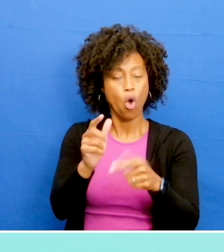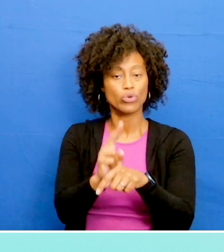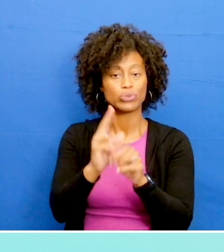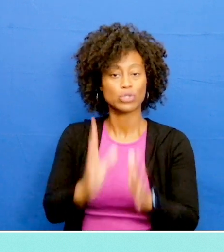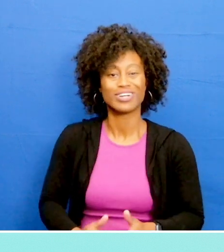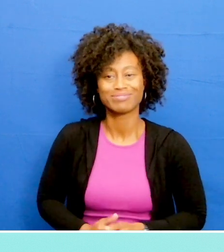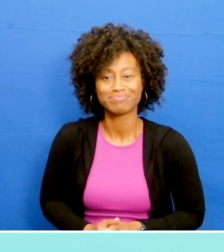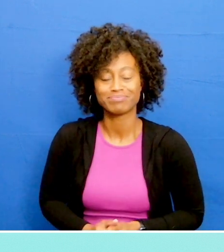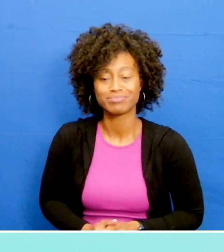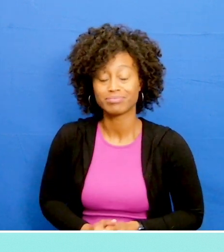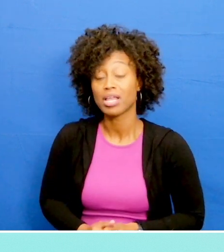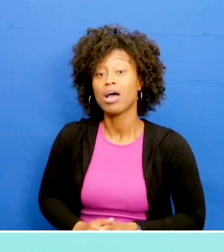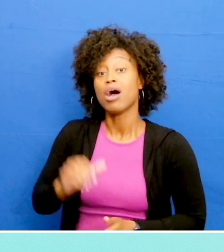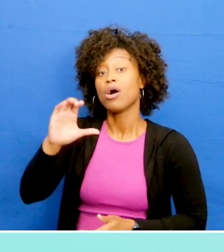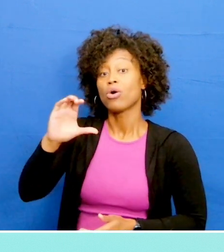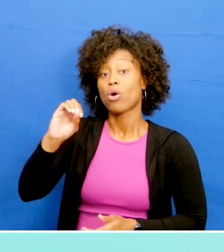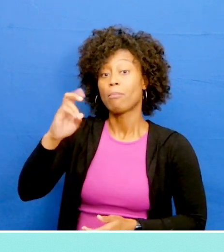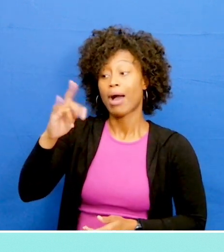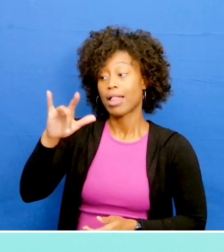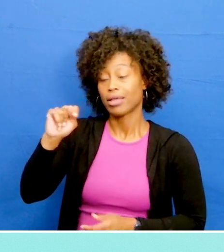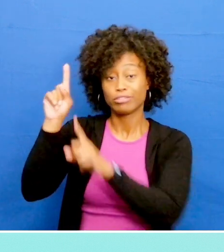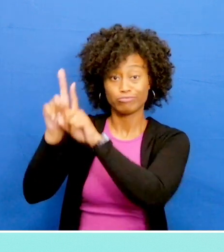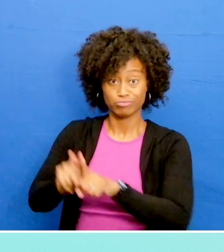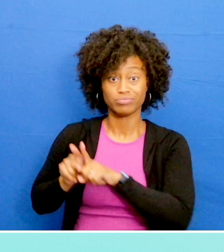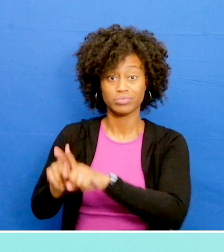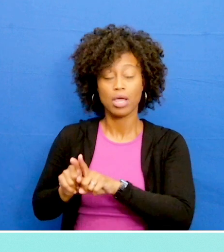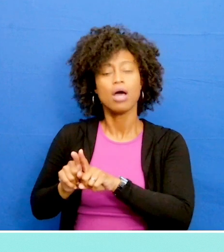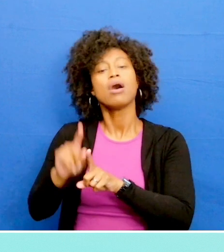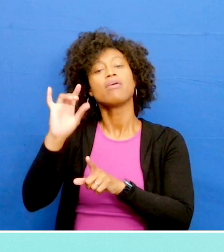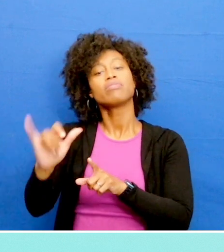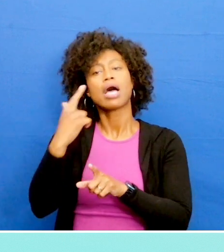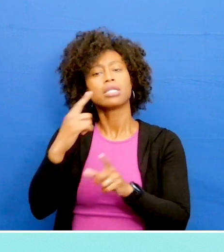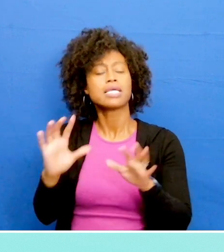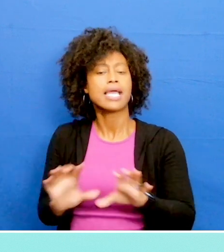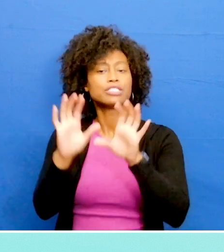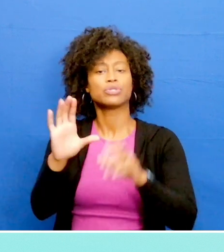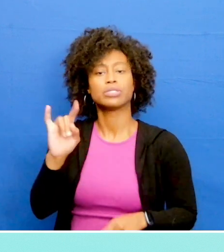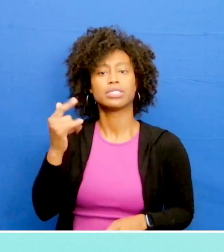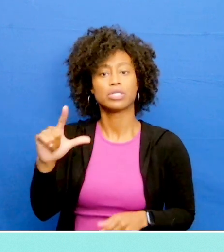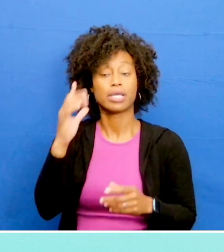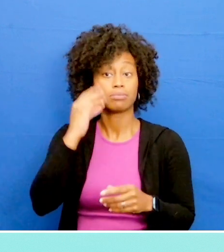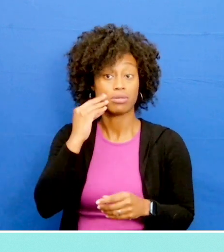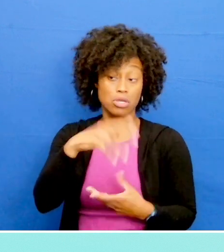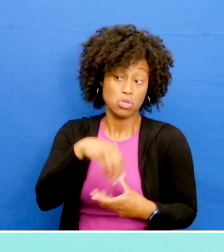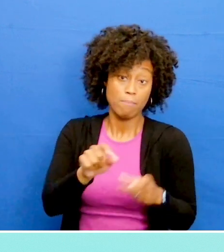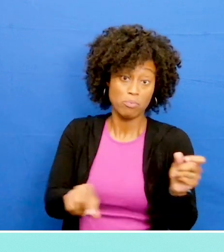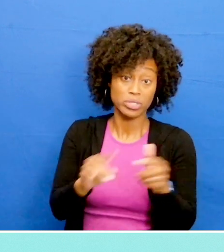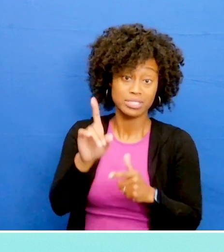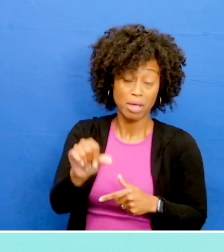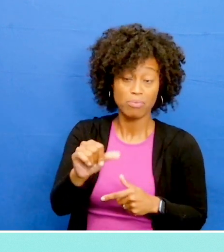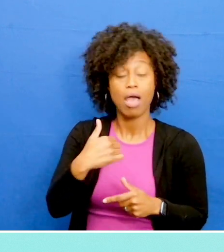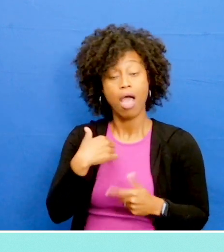for all users. Microsoft Copilot significantly enhances the digital experience for everyone, including people with